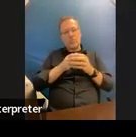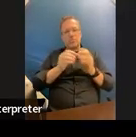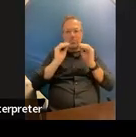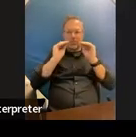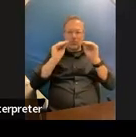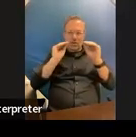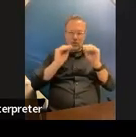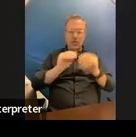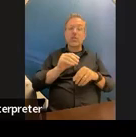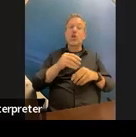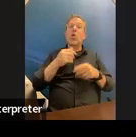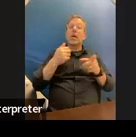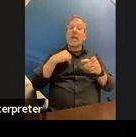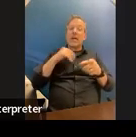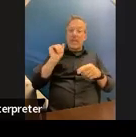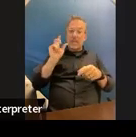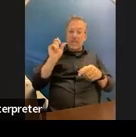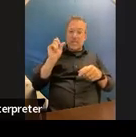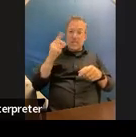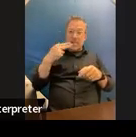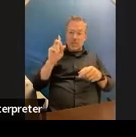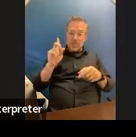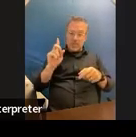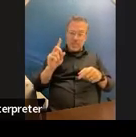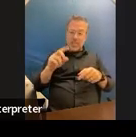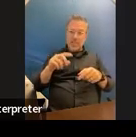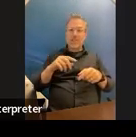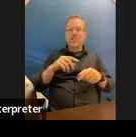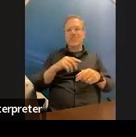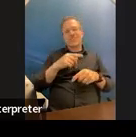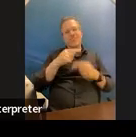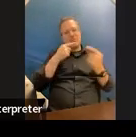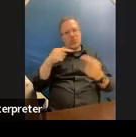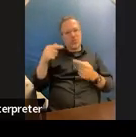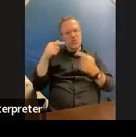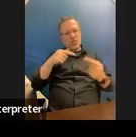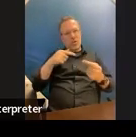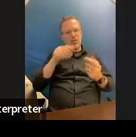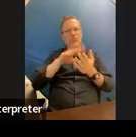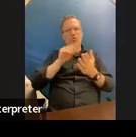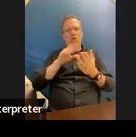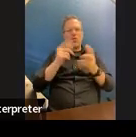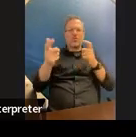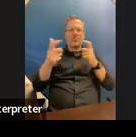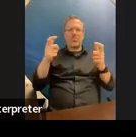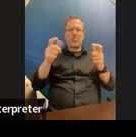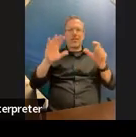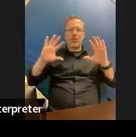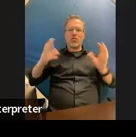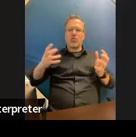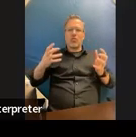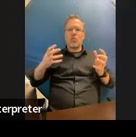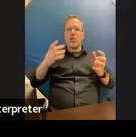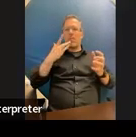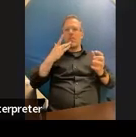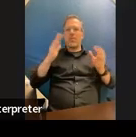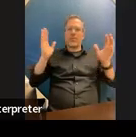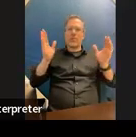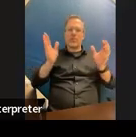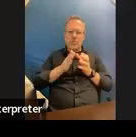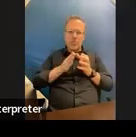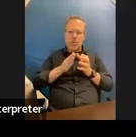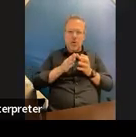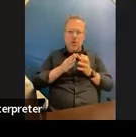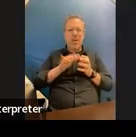he's gonna have trouble learning in that large group he needs that individual or small group this is why we need to